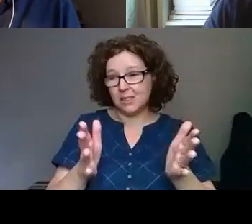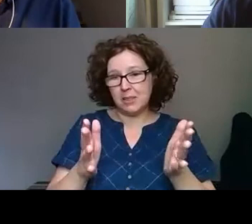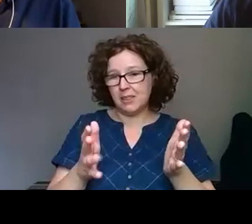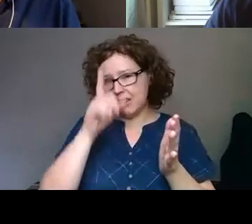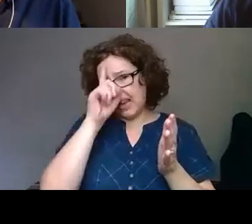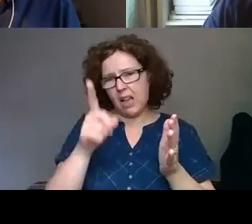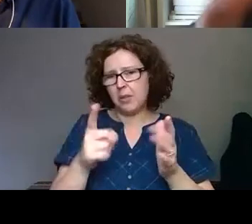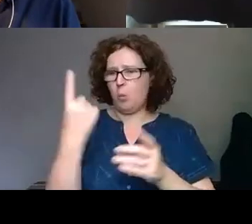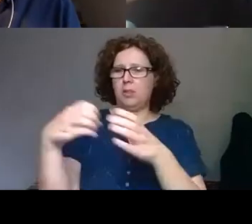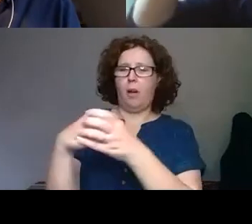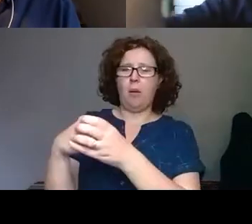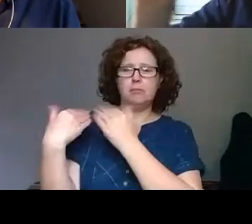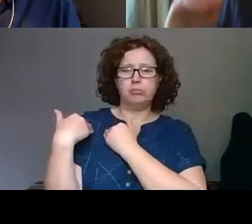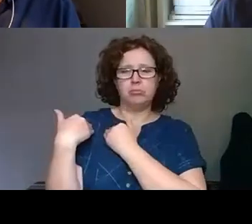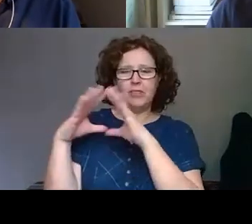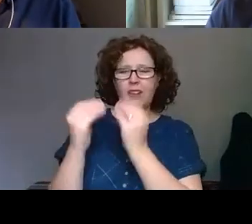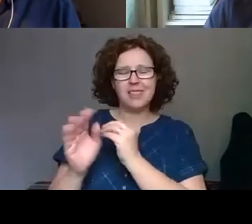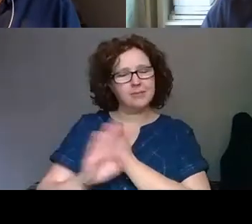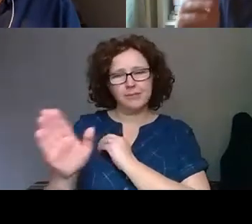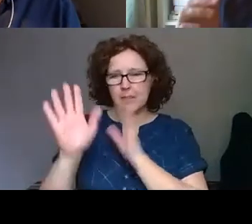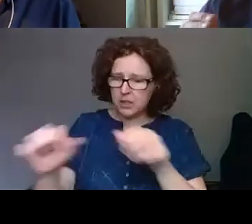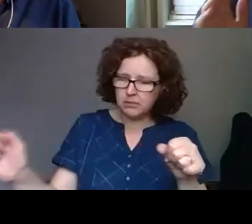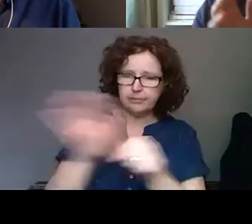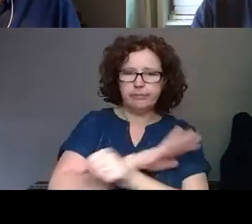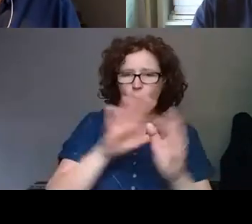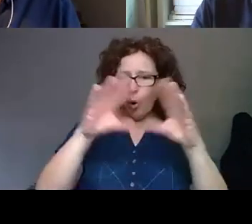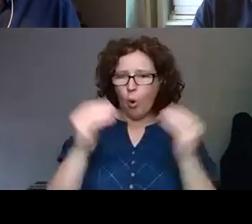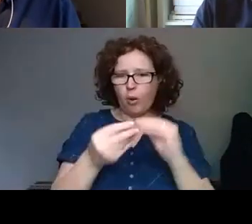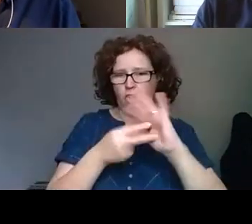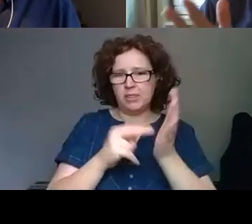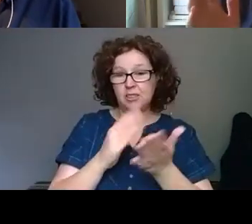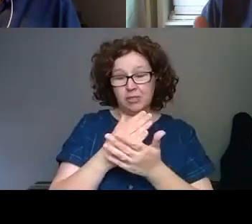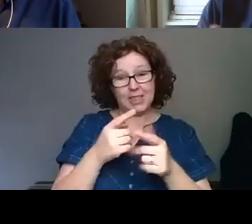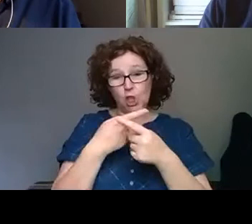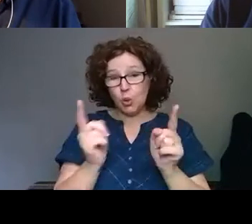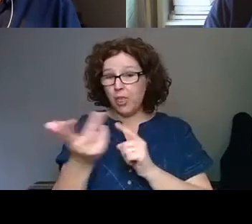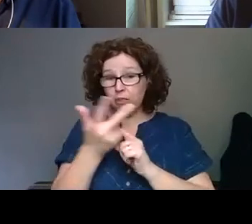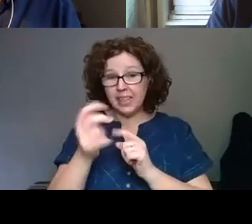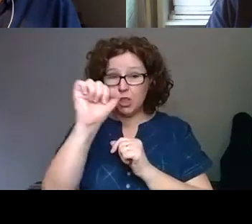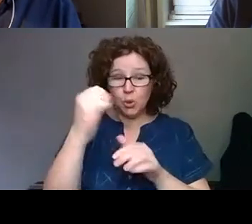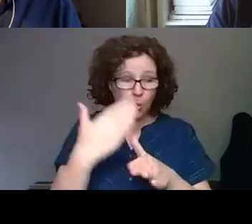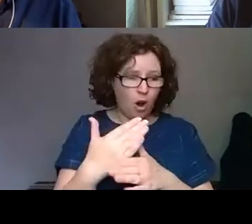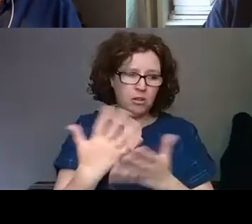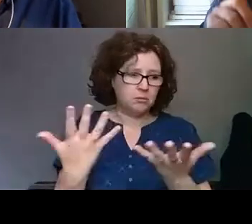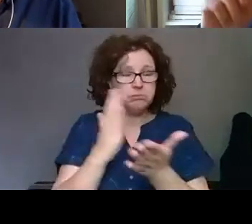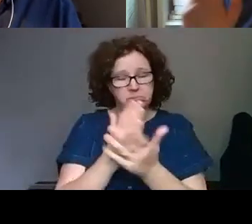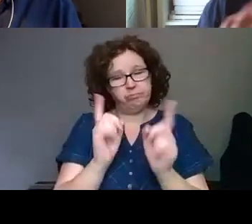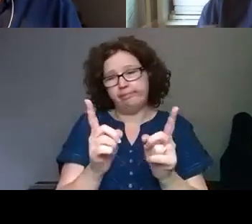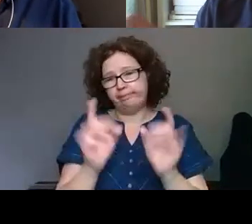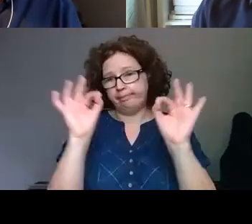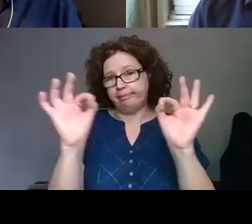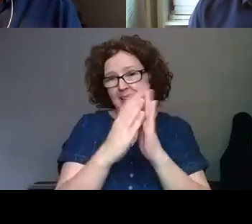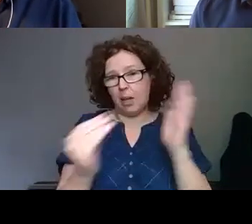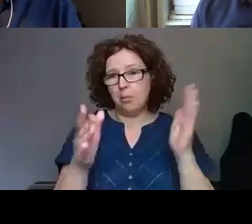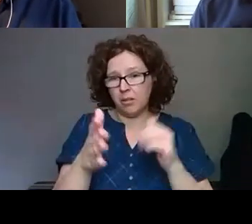to digital change that affects all of those areas. And you embody it and the work of your organisations embody it. But